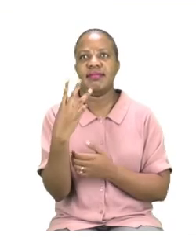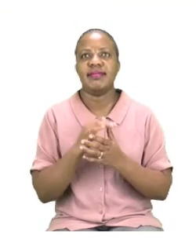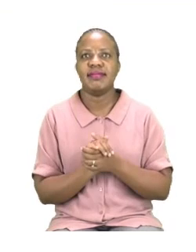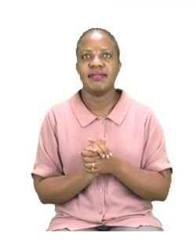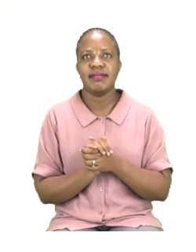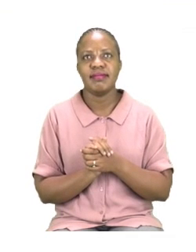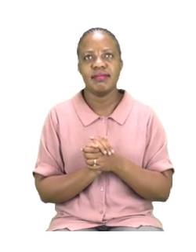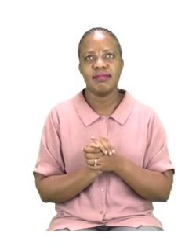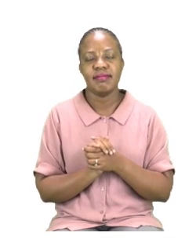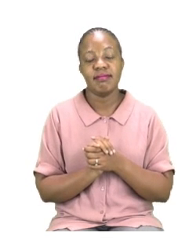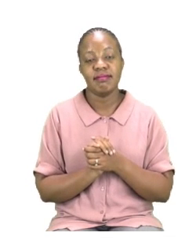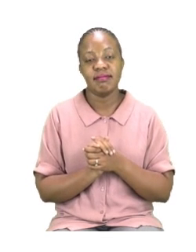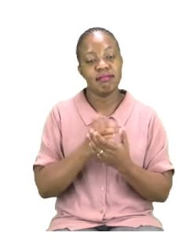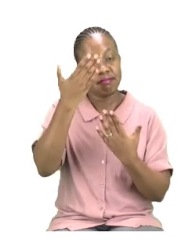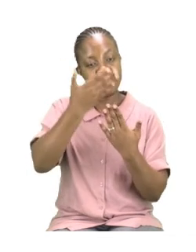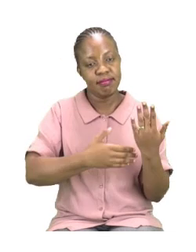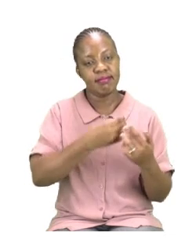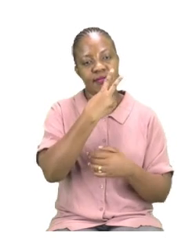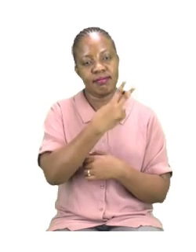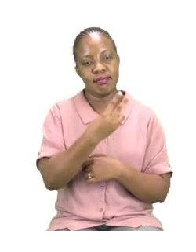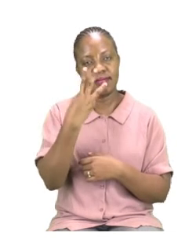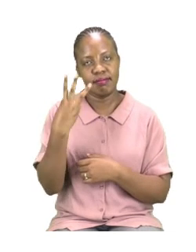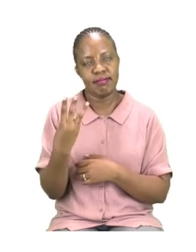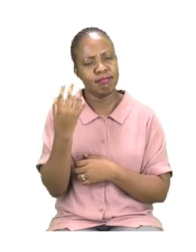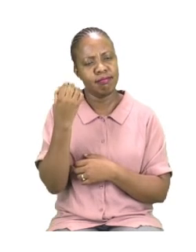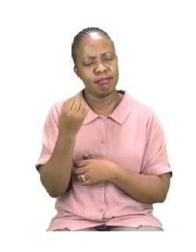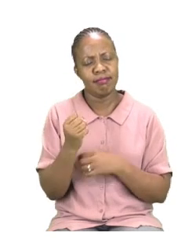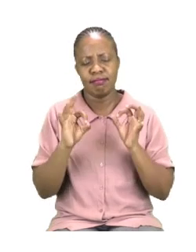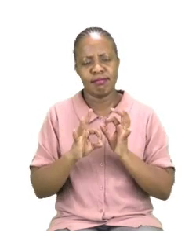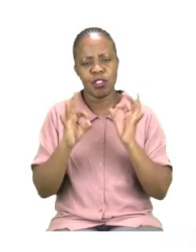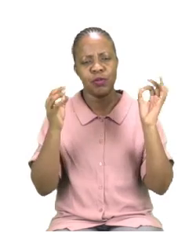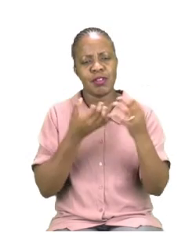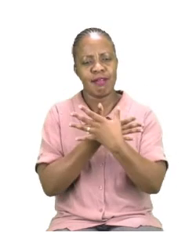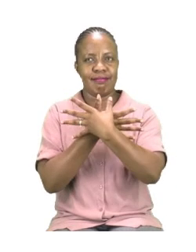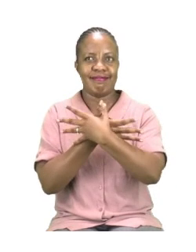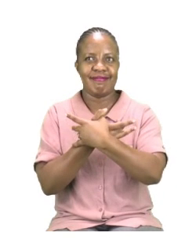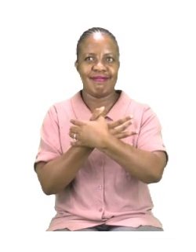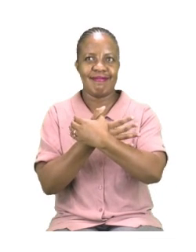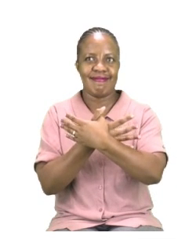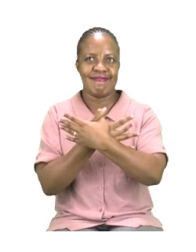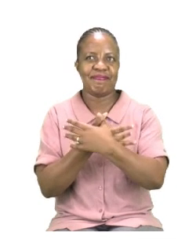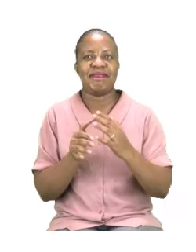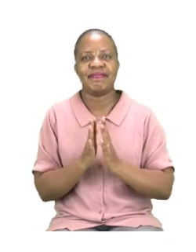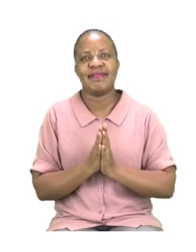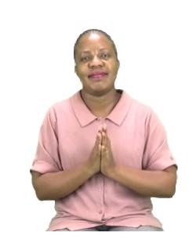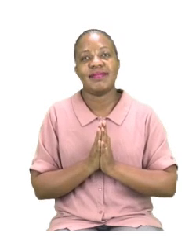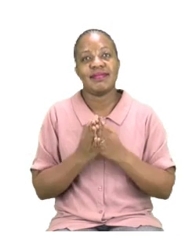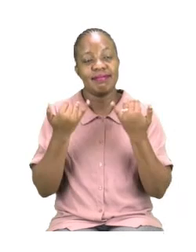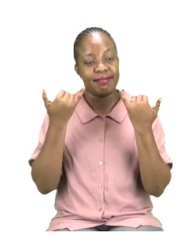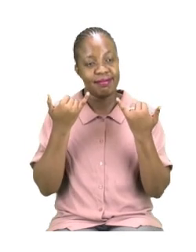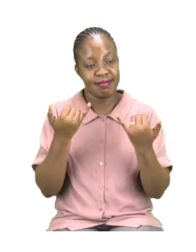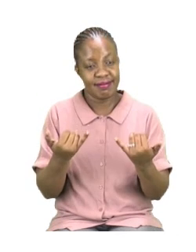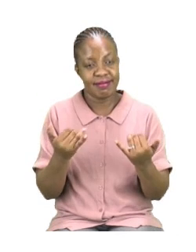On page 23, we have a beautiful butterfly and it is going to be your job to